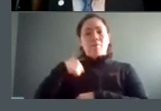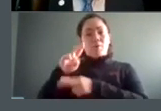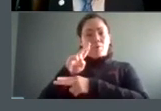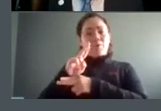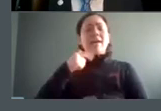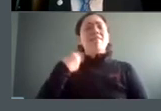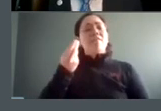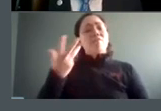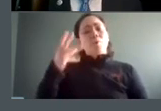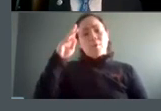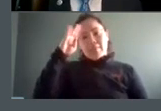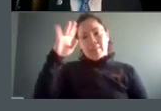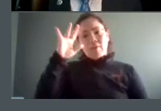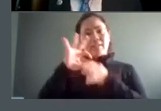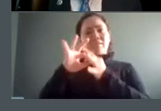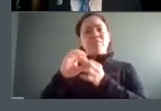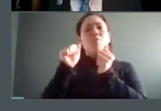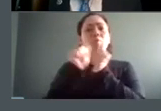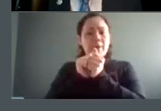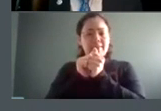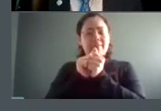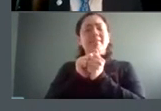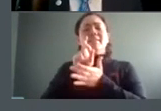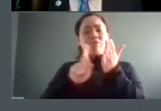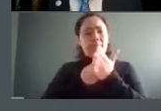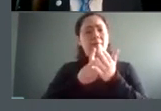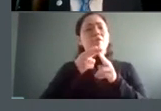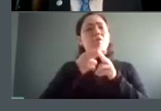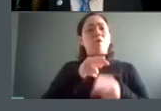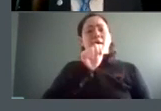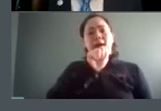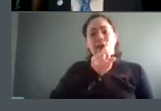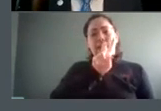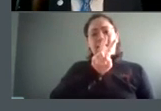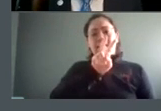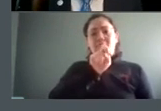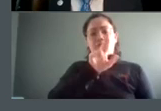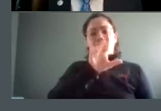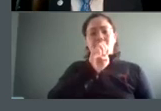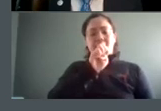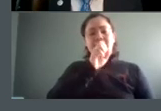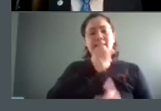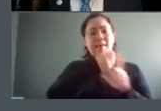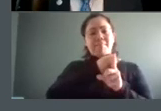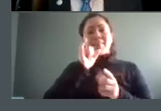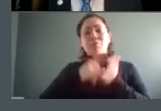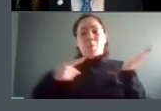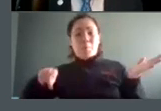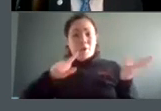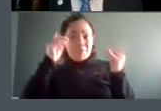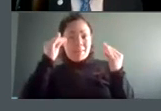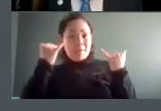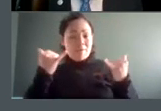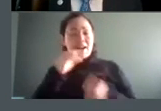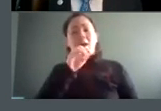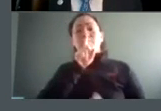couple theories of discrimination um adverse impact is the theory that we are thinking about right now and what adverse impact